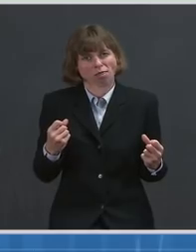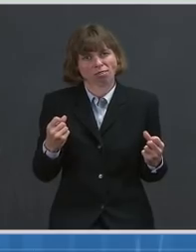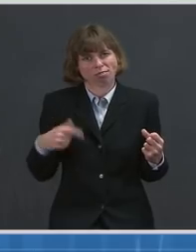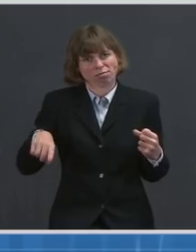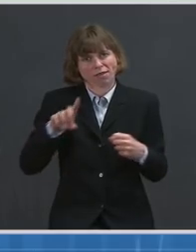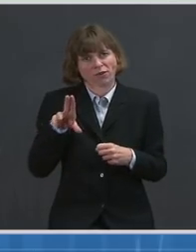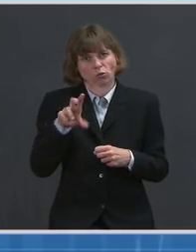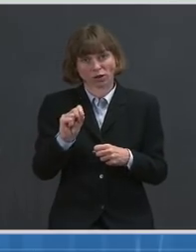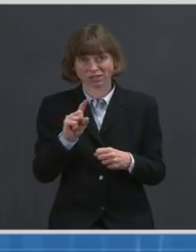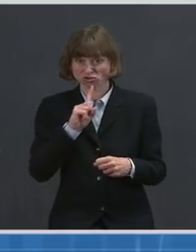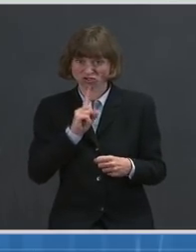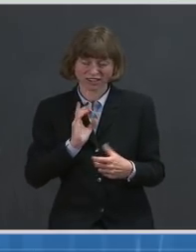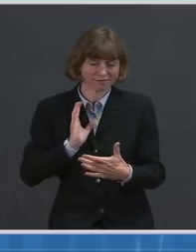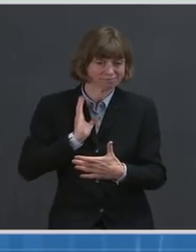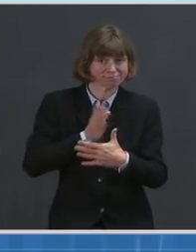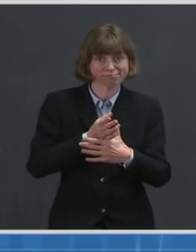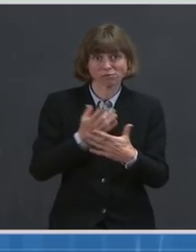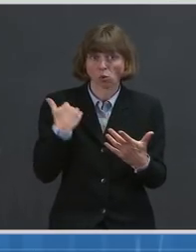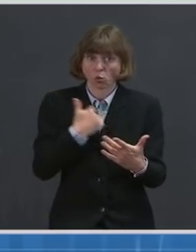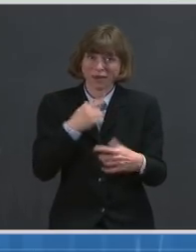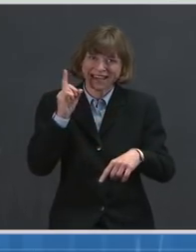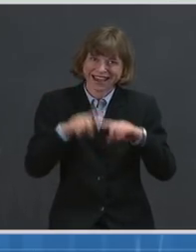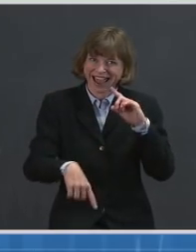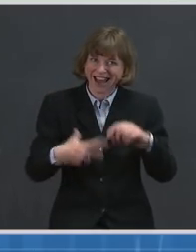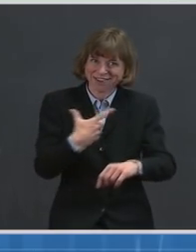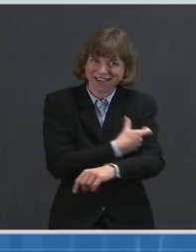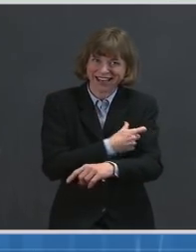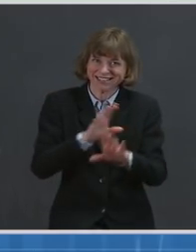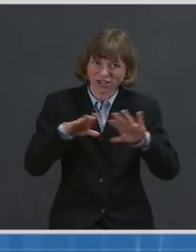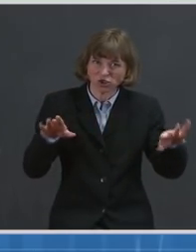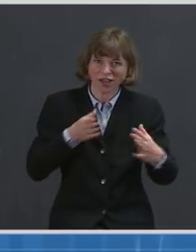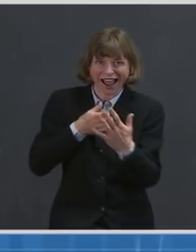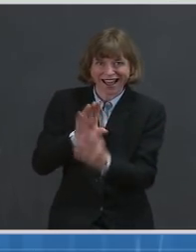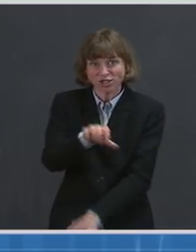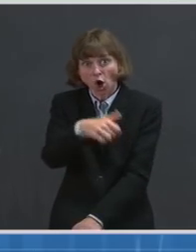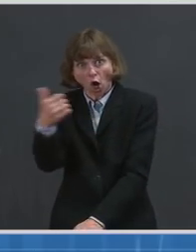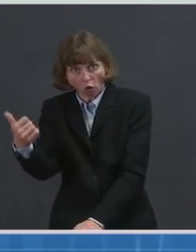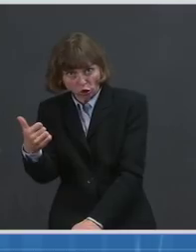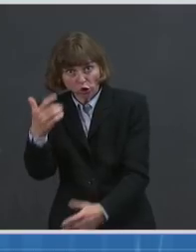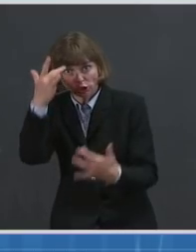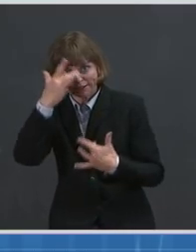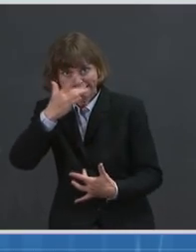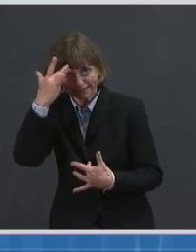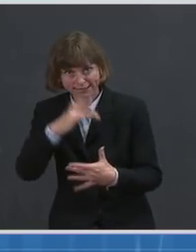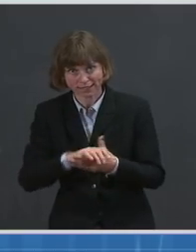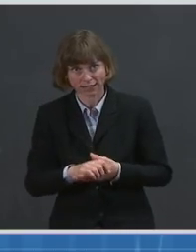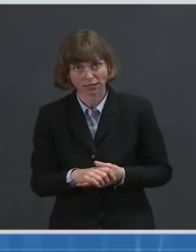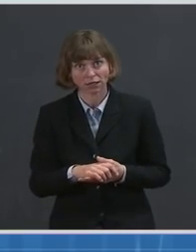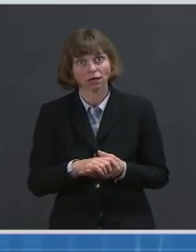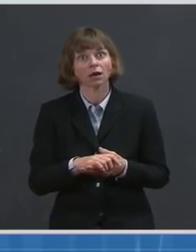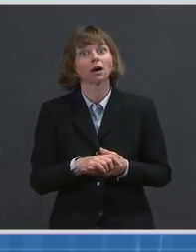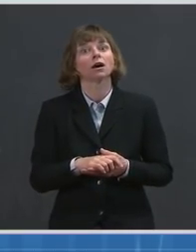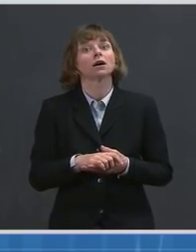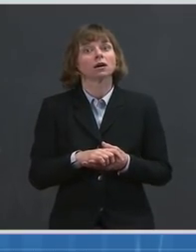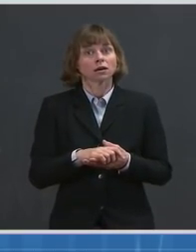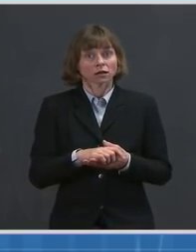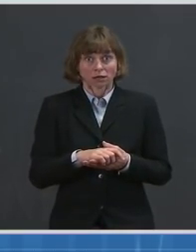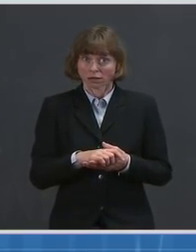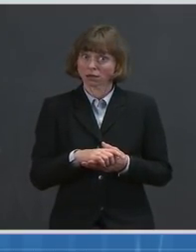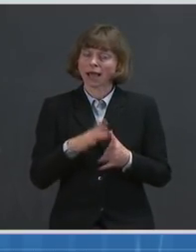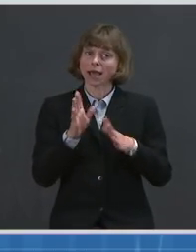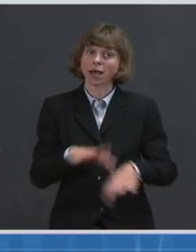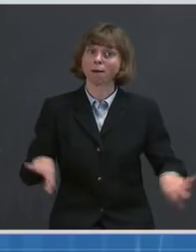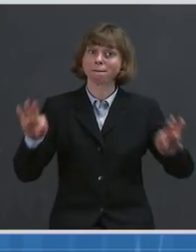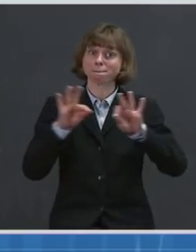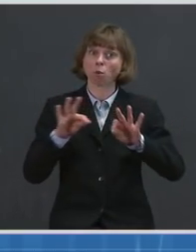vaccinate children against other infectious diseases. On-time vaccination throughout childhood is essential because it